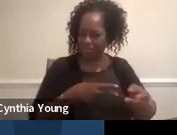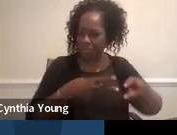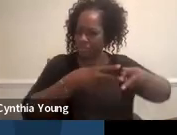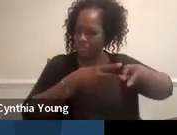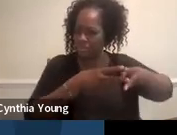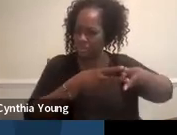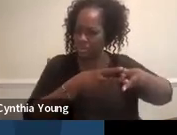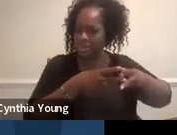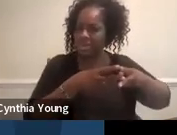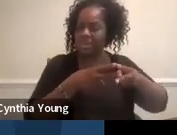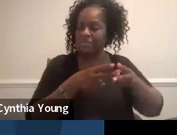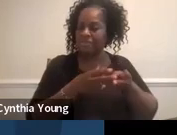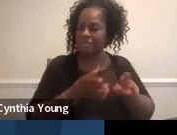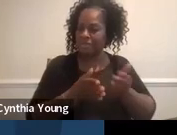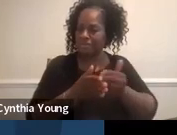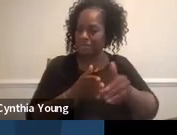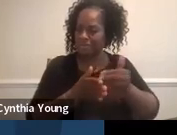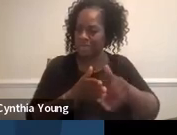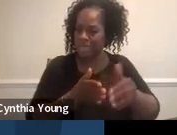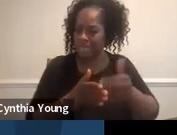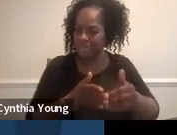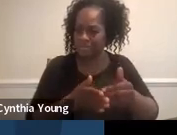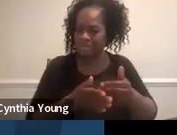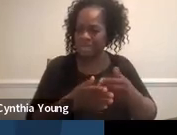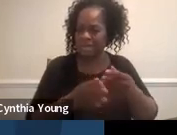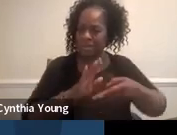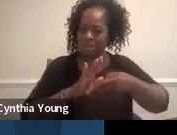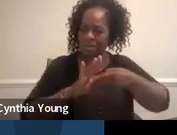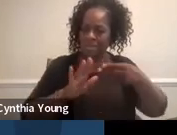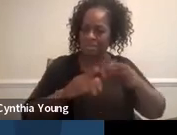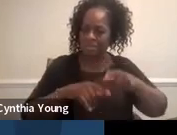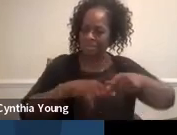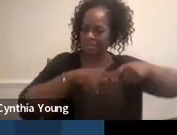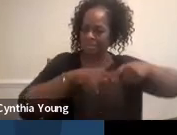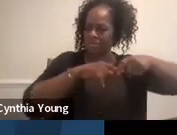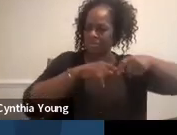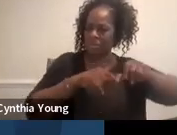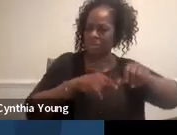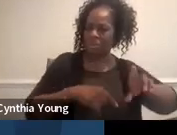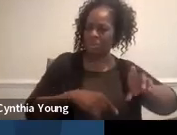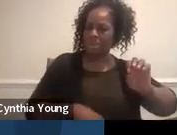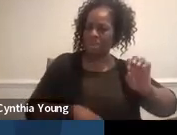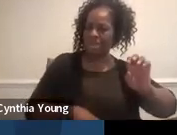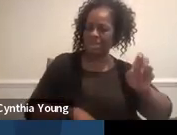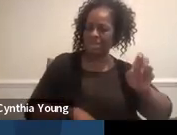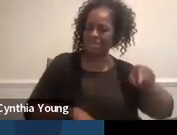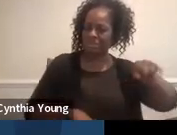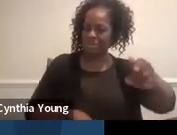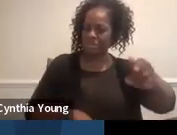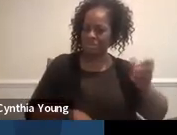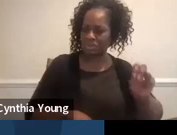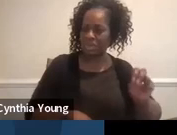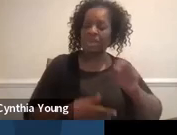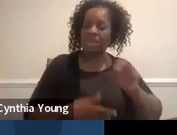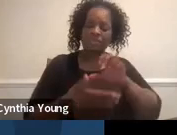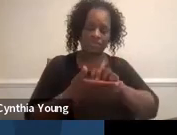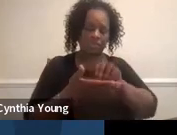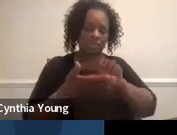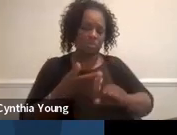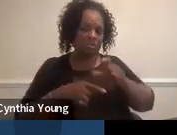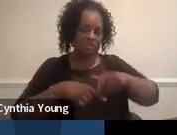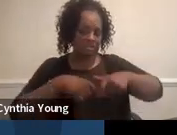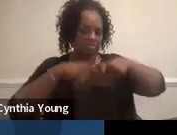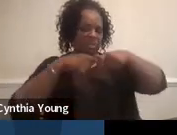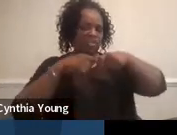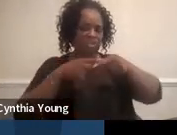a repeated removal that they don't call a suspension or an expulsion, but they just keep doing it. If they're being removed, it's a suspension or